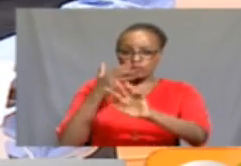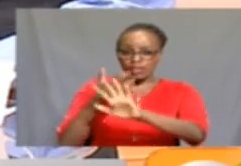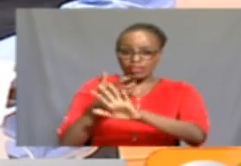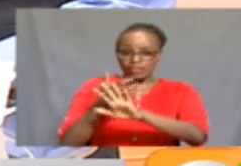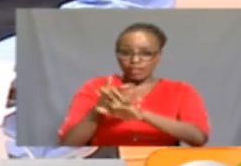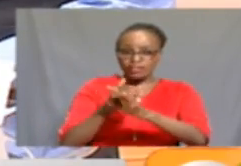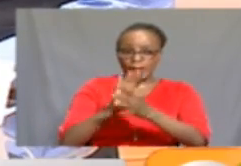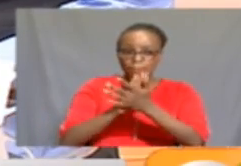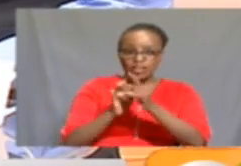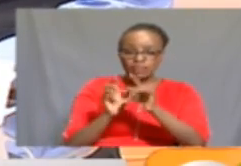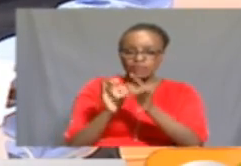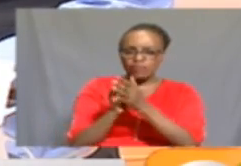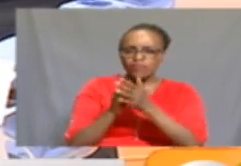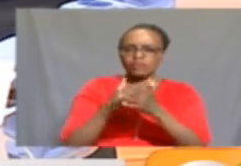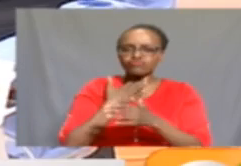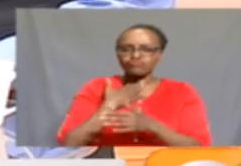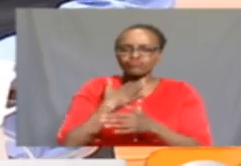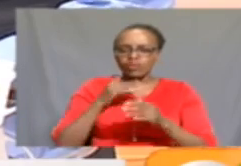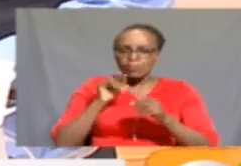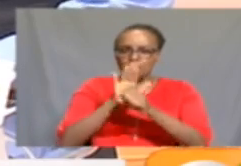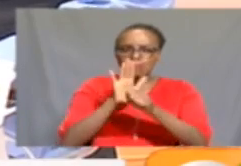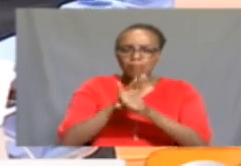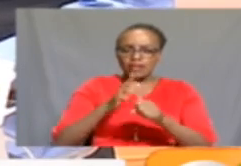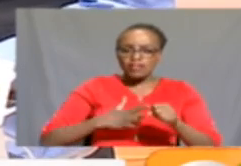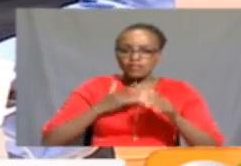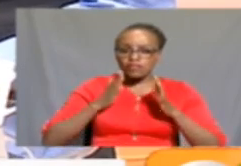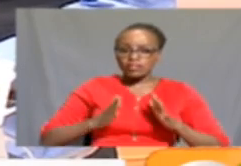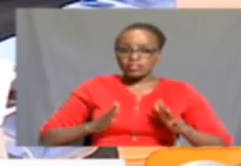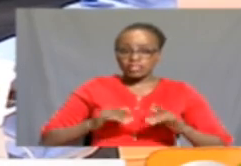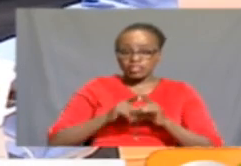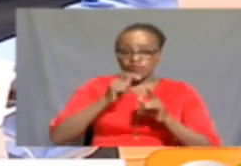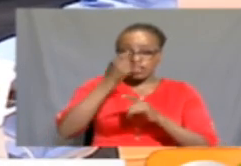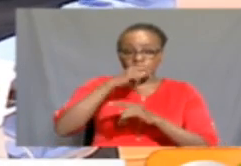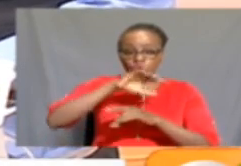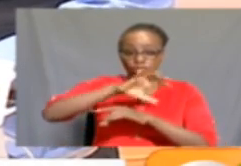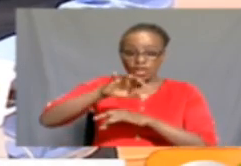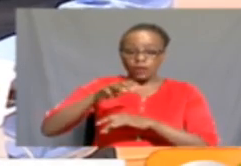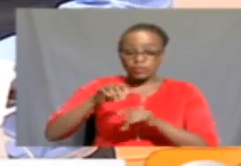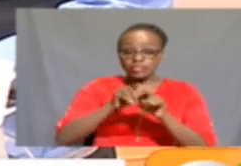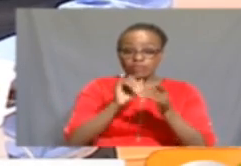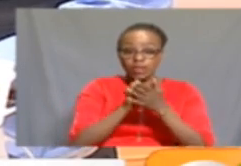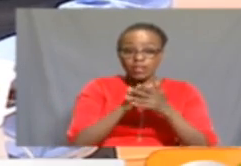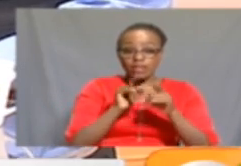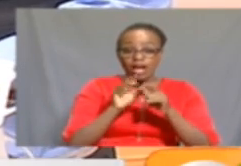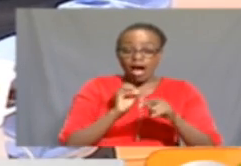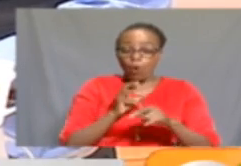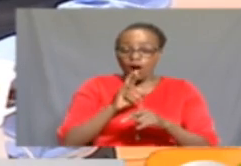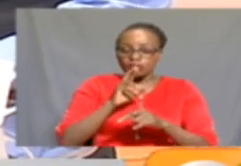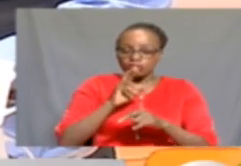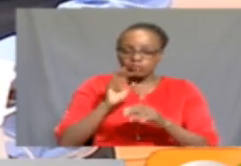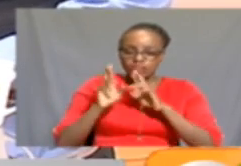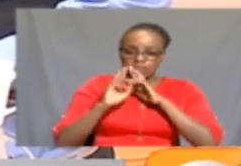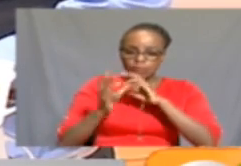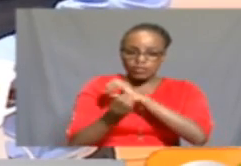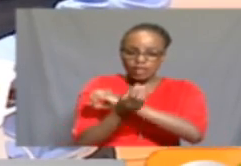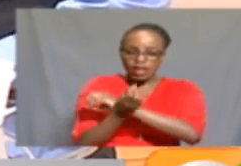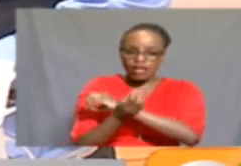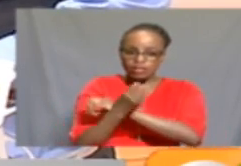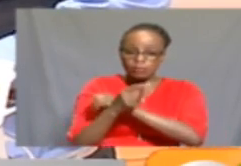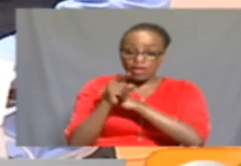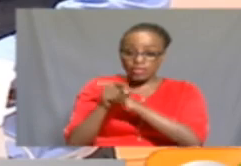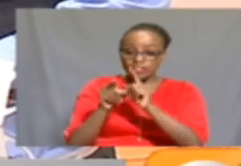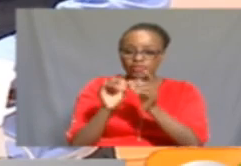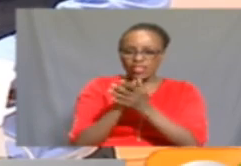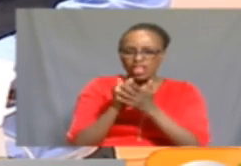become a source of curiosity for many visitors of the Ketui County. That's right. And as Raquel Moigai reports, this